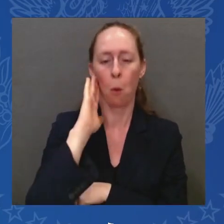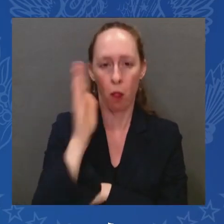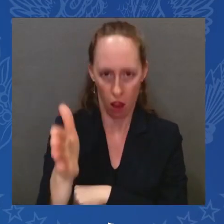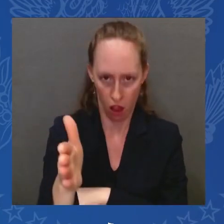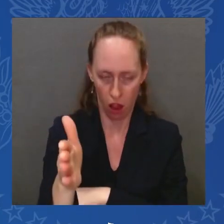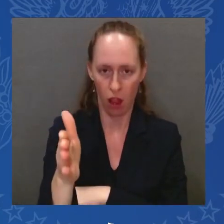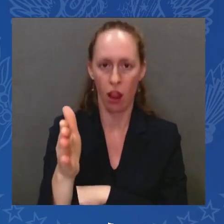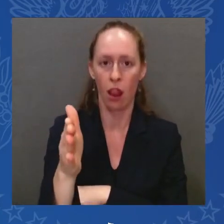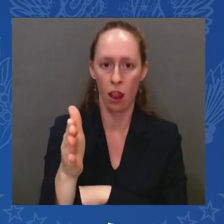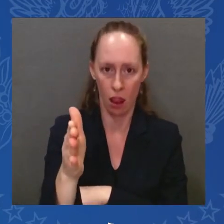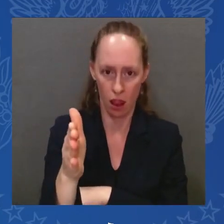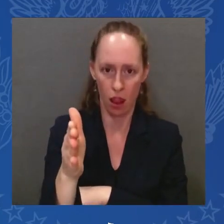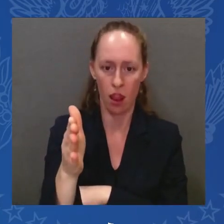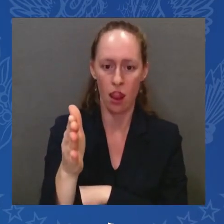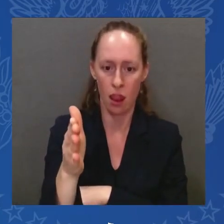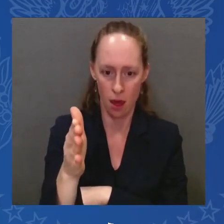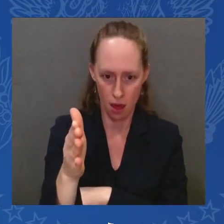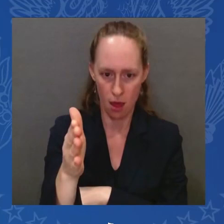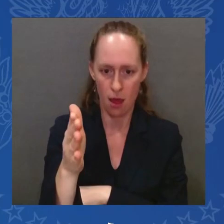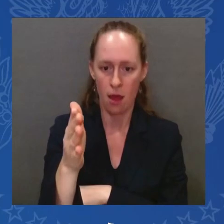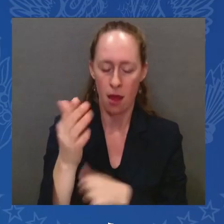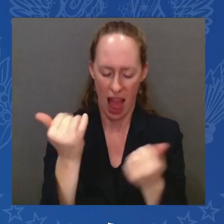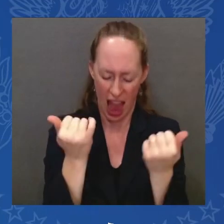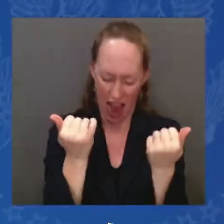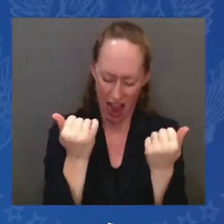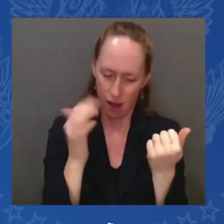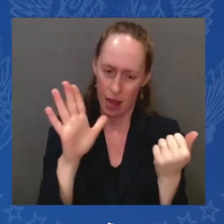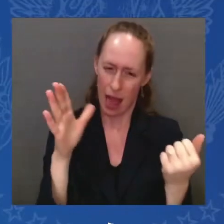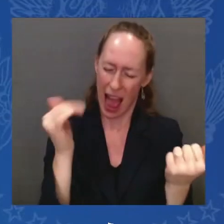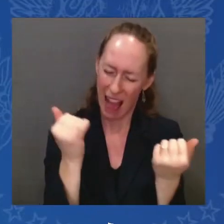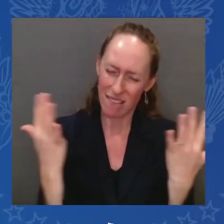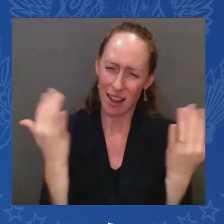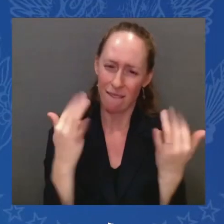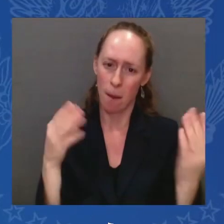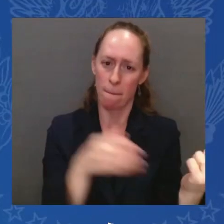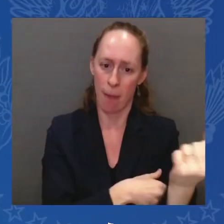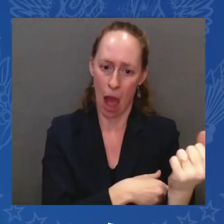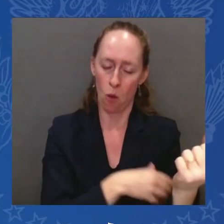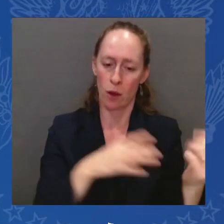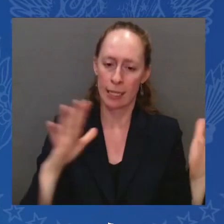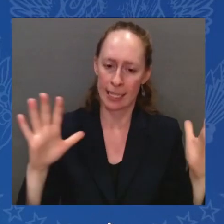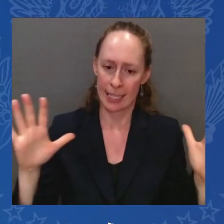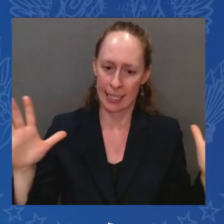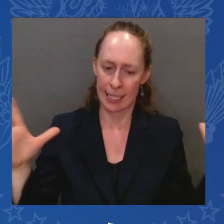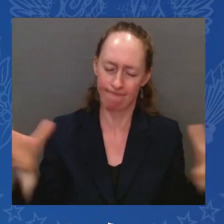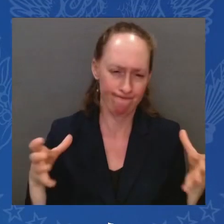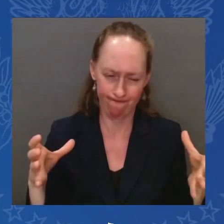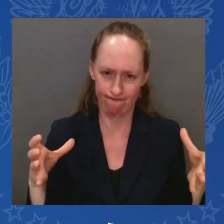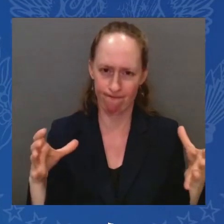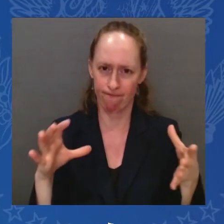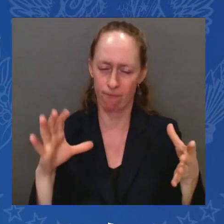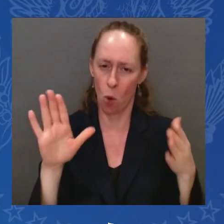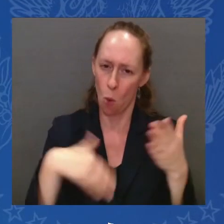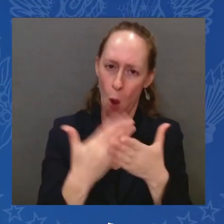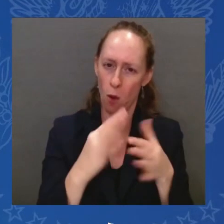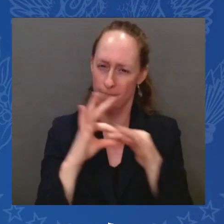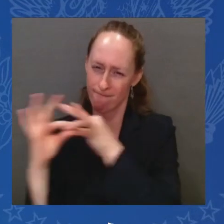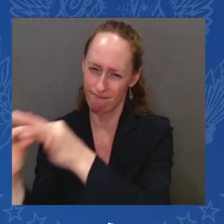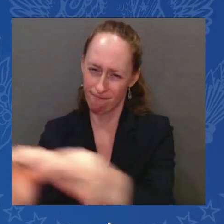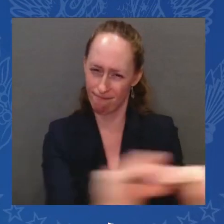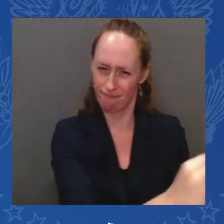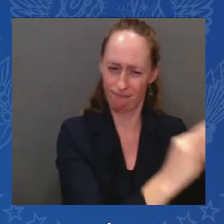country together, stay on the same page, and we're going to do everything in our power to make sure